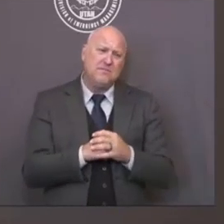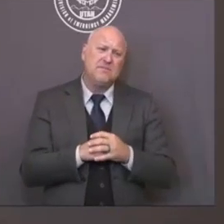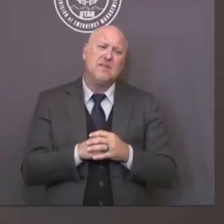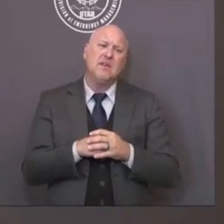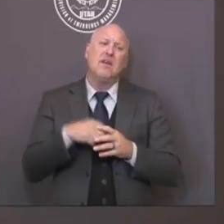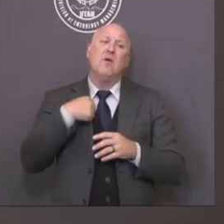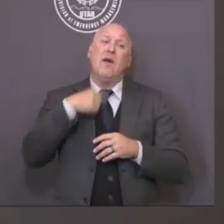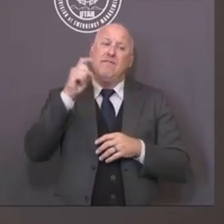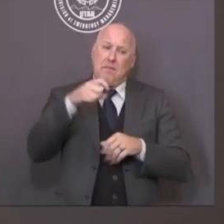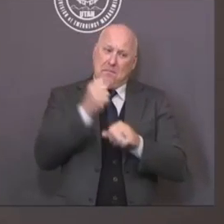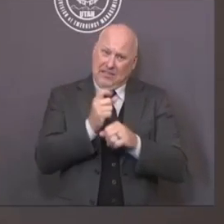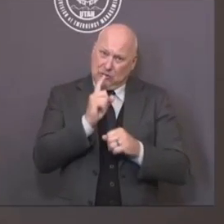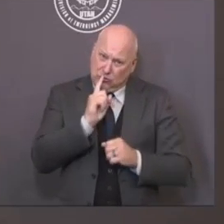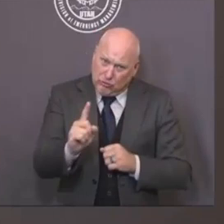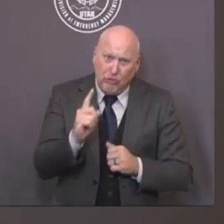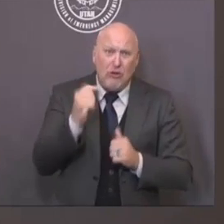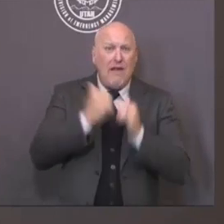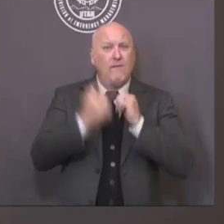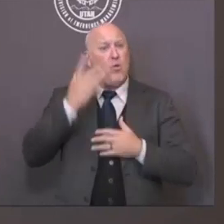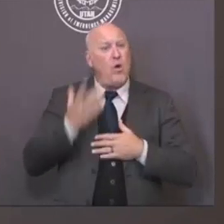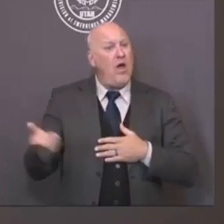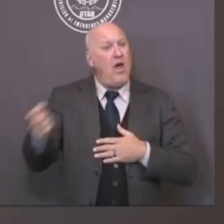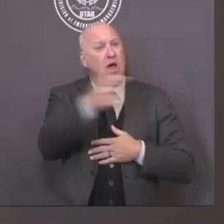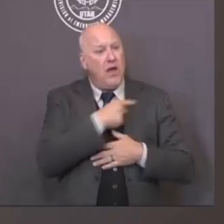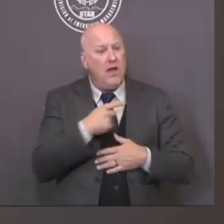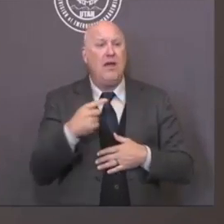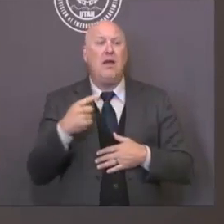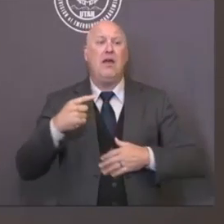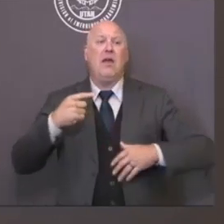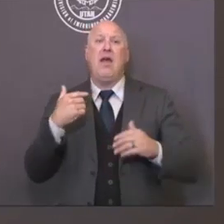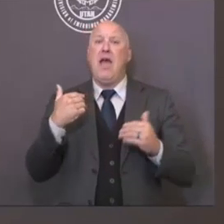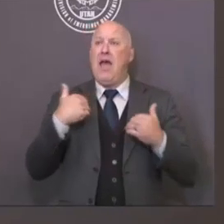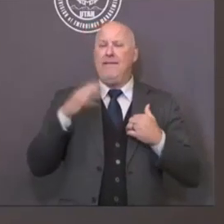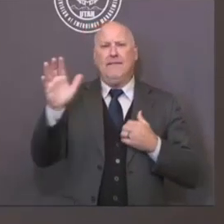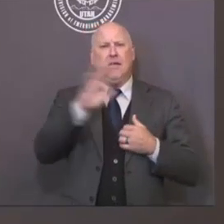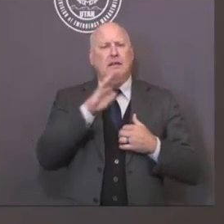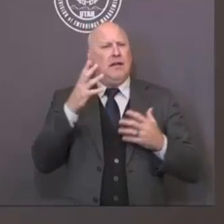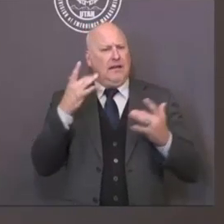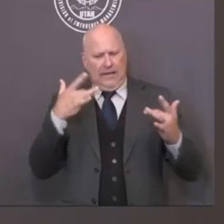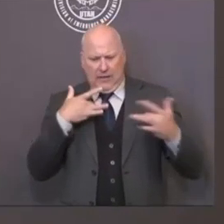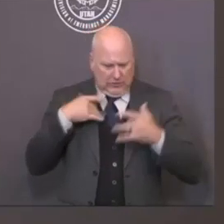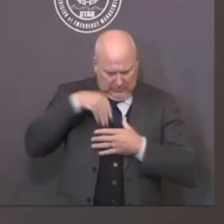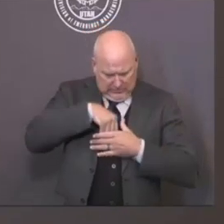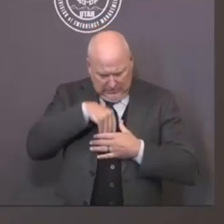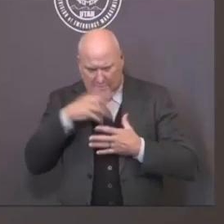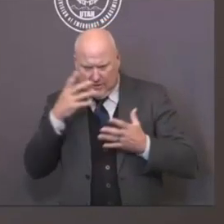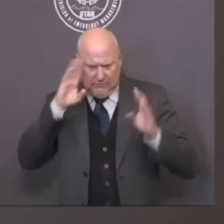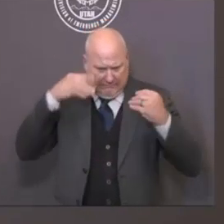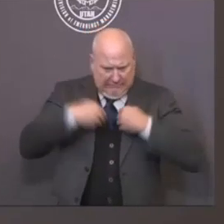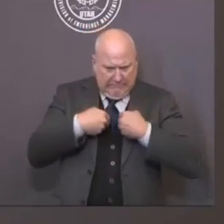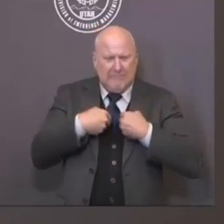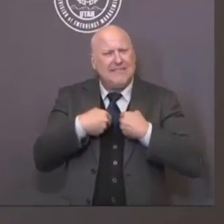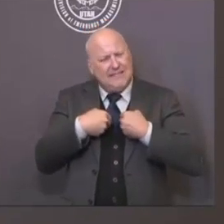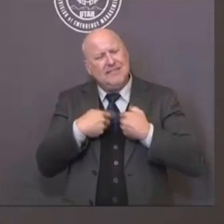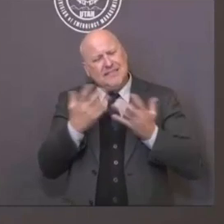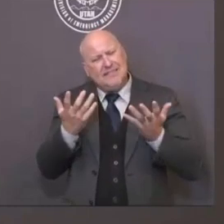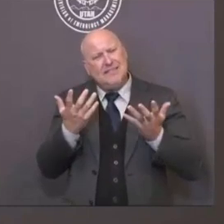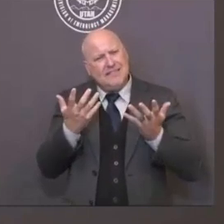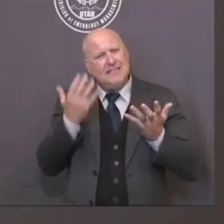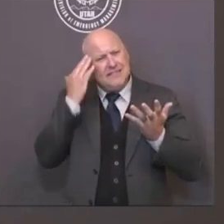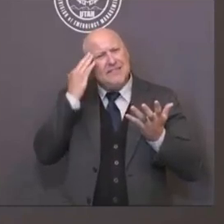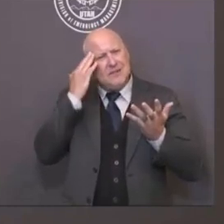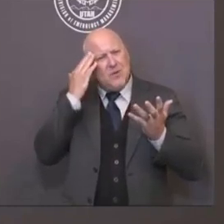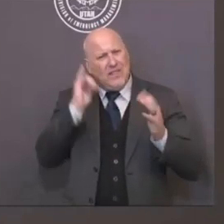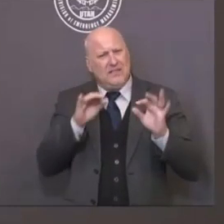of the state as a whole. So, again, these are not mutually exclusive ideas. In fact, they are